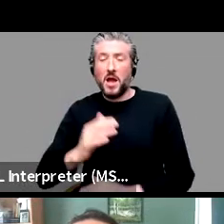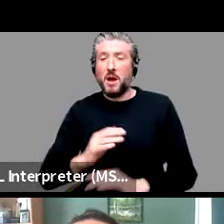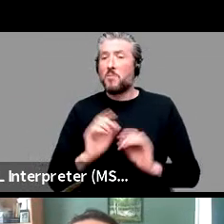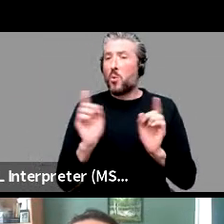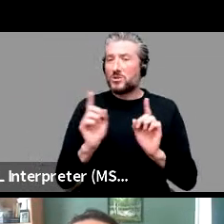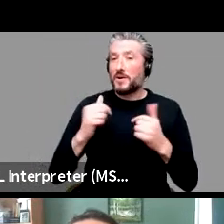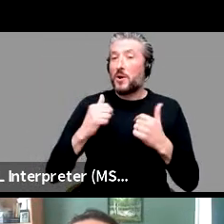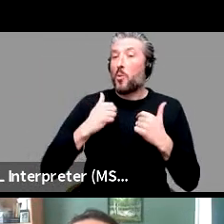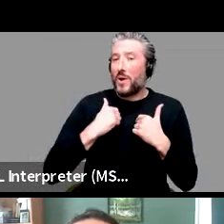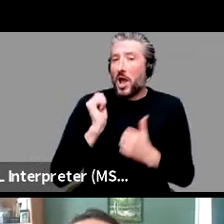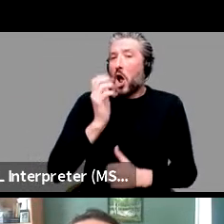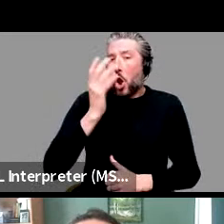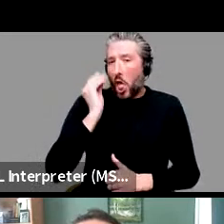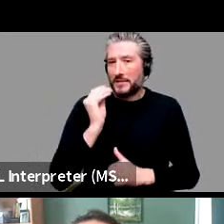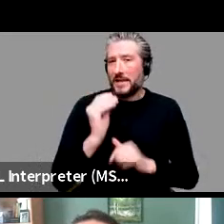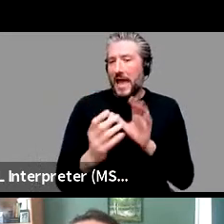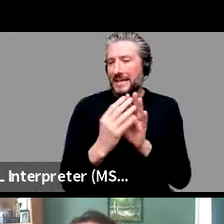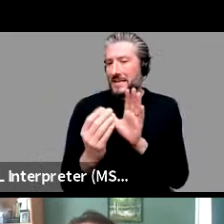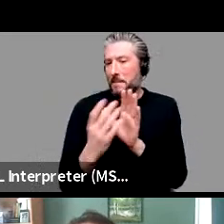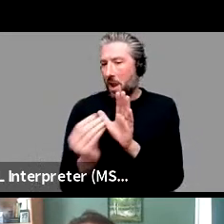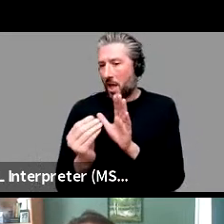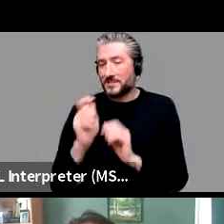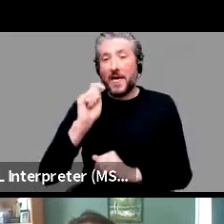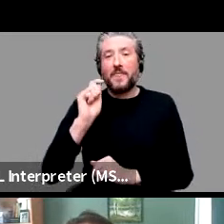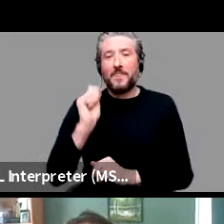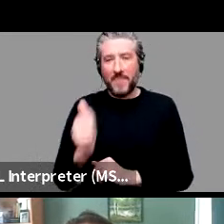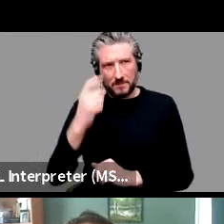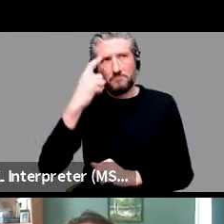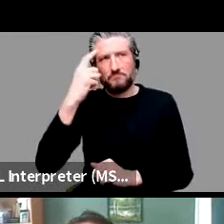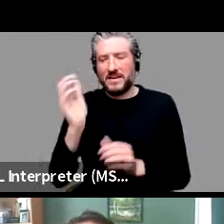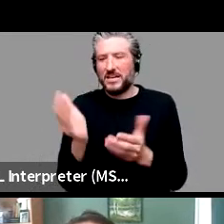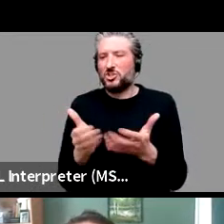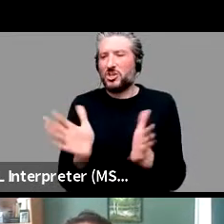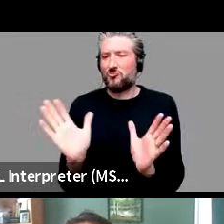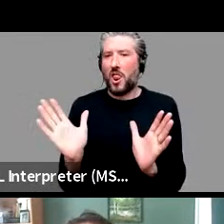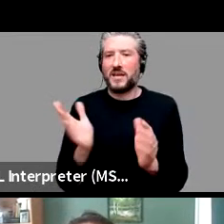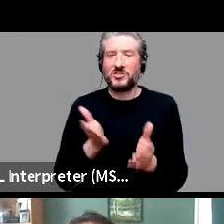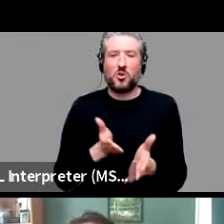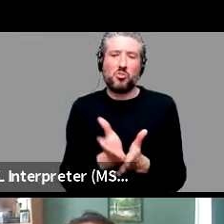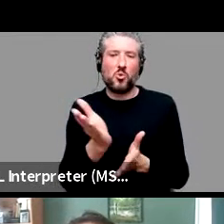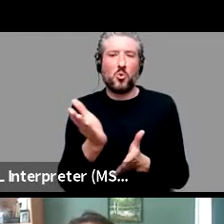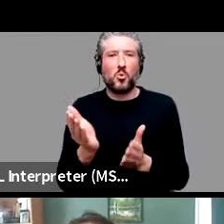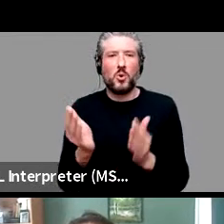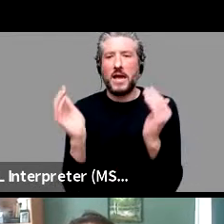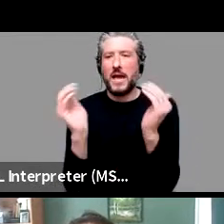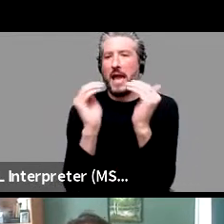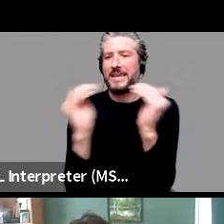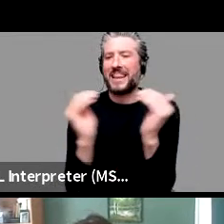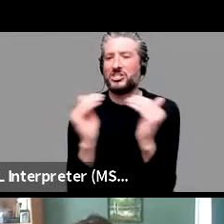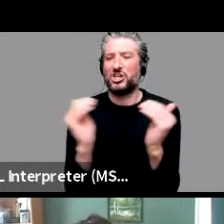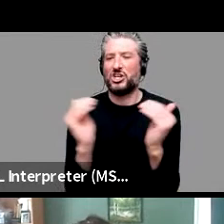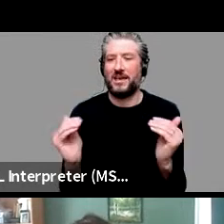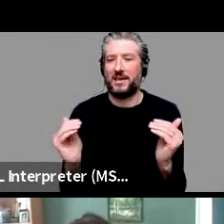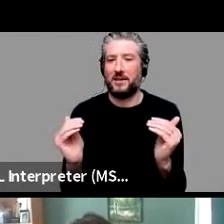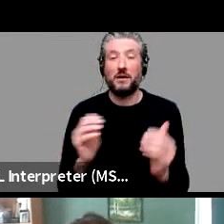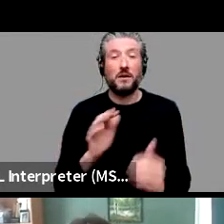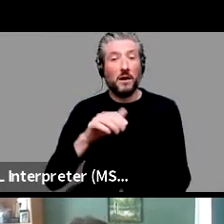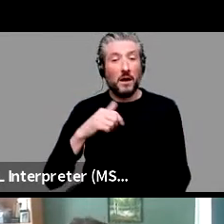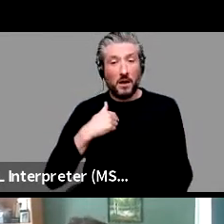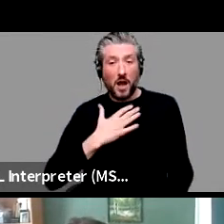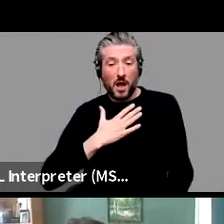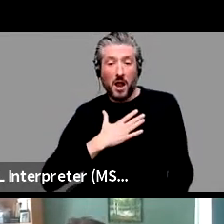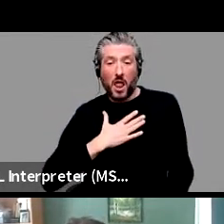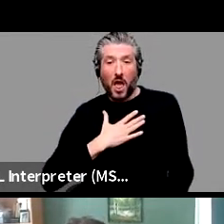generalize by analogy? Yeah. So, um, you know, I like exemplar models, but